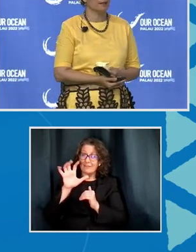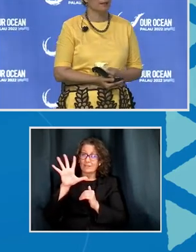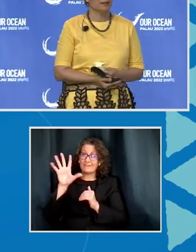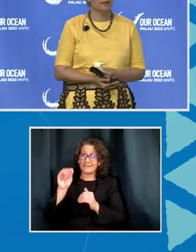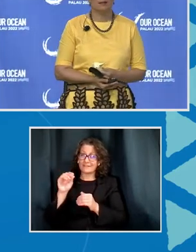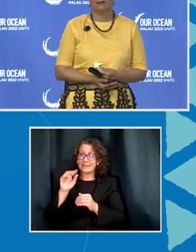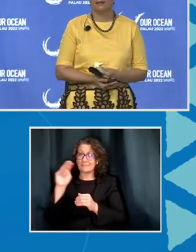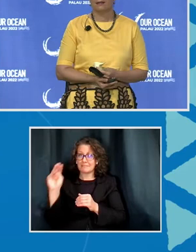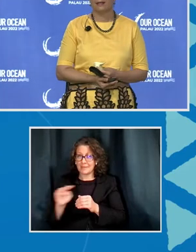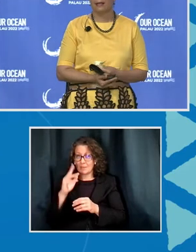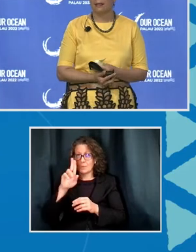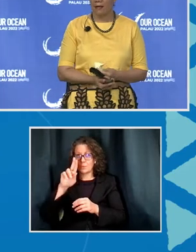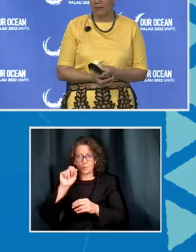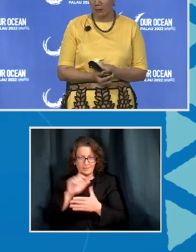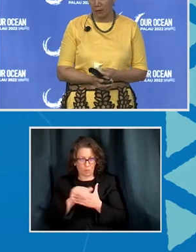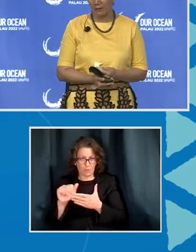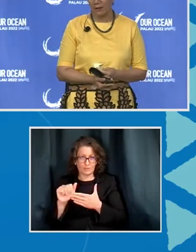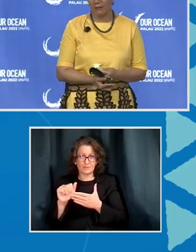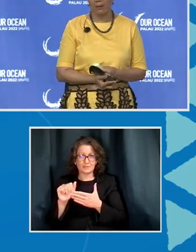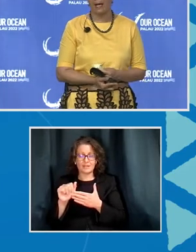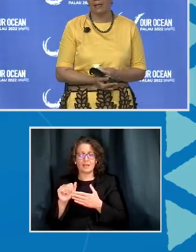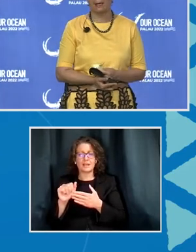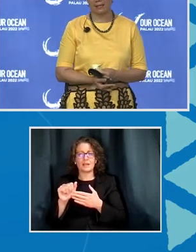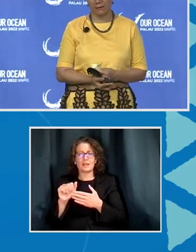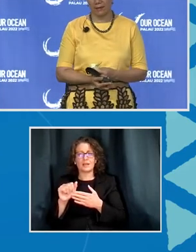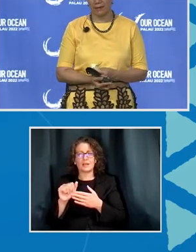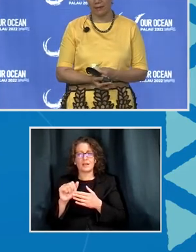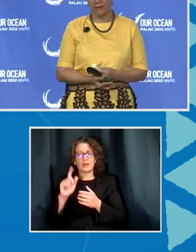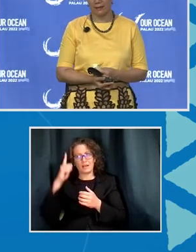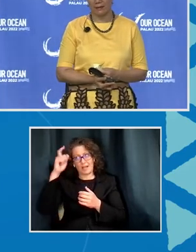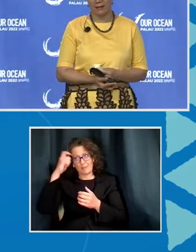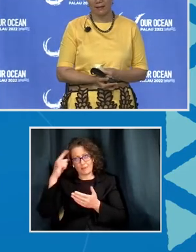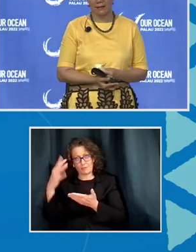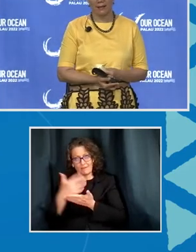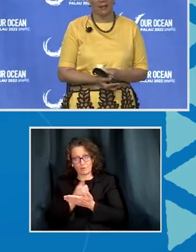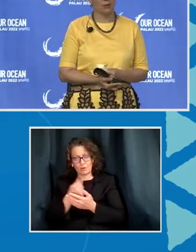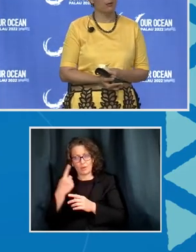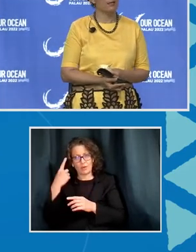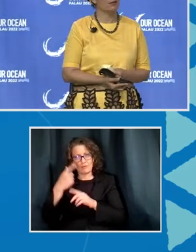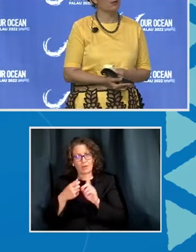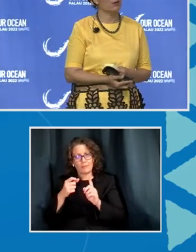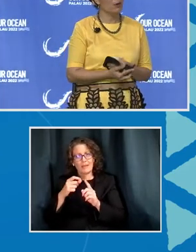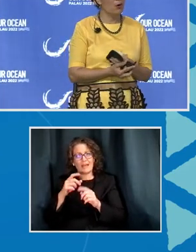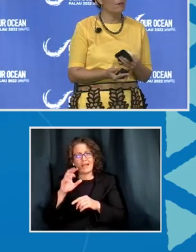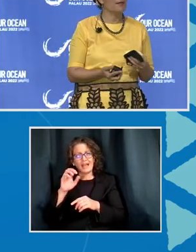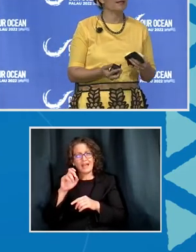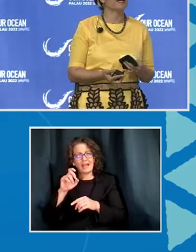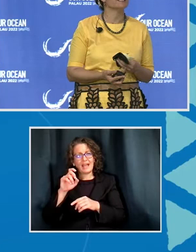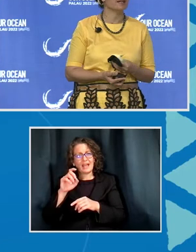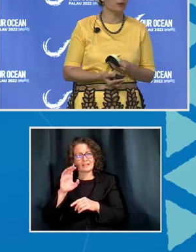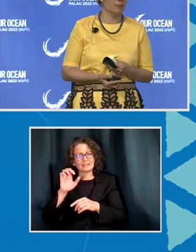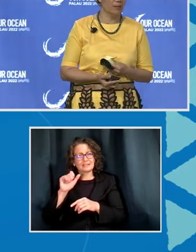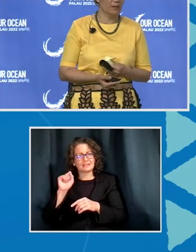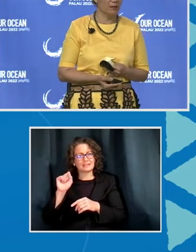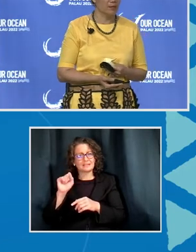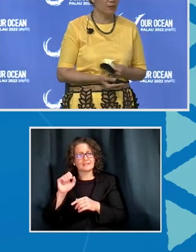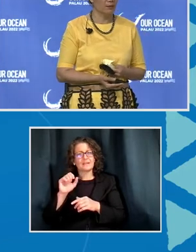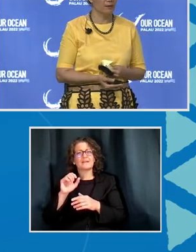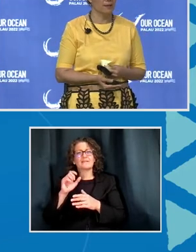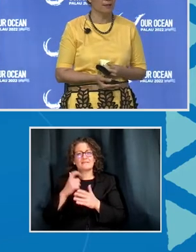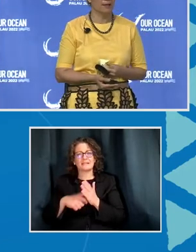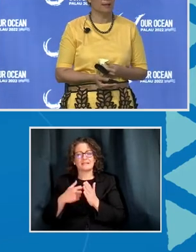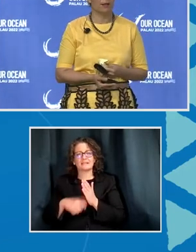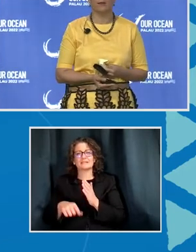in government revenue from access fees. And also, over 900 million